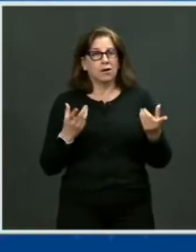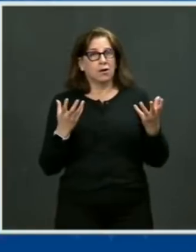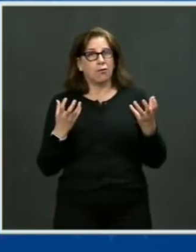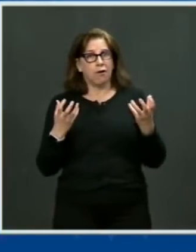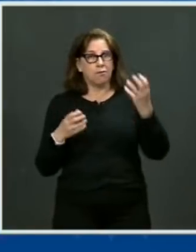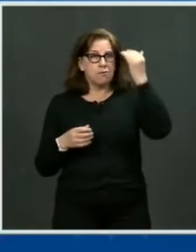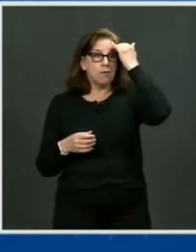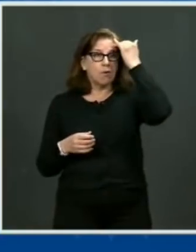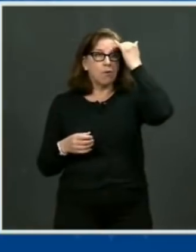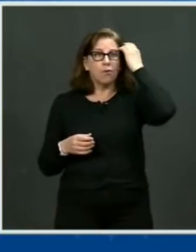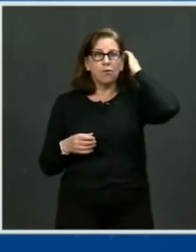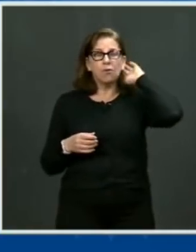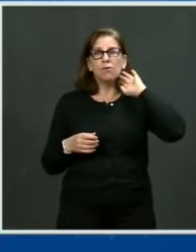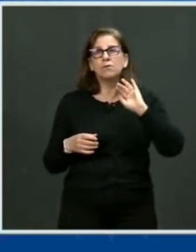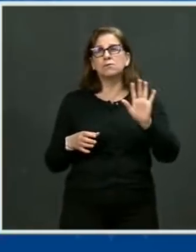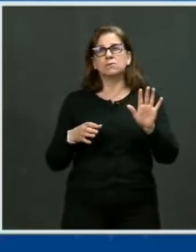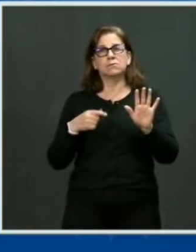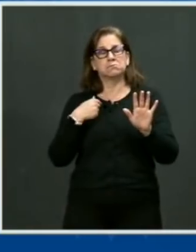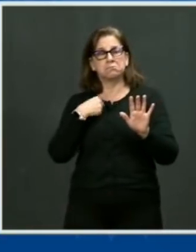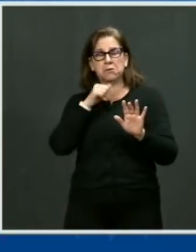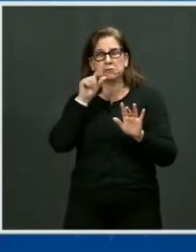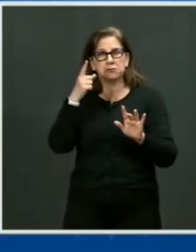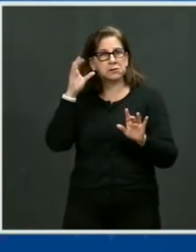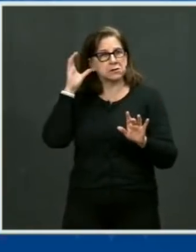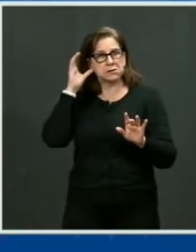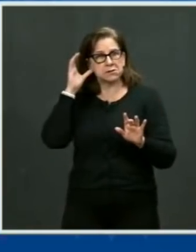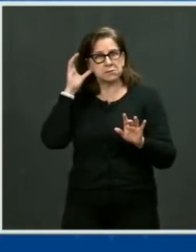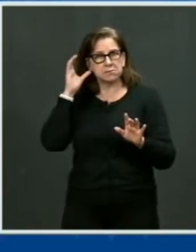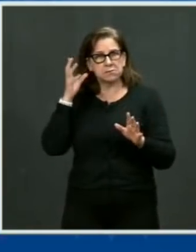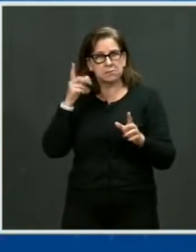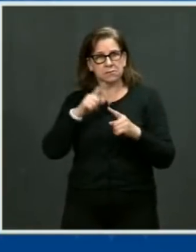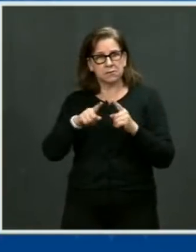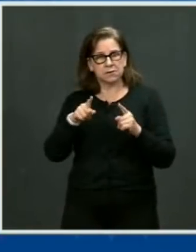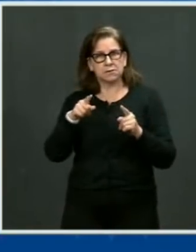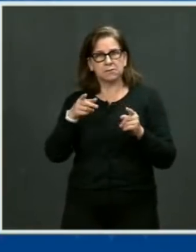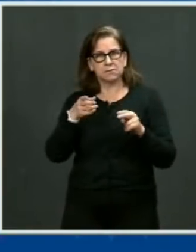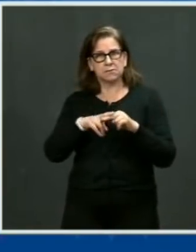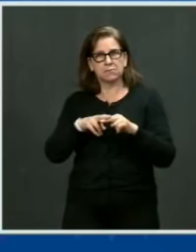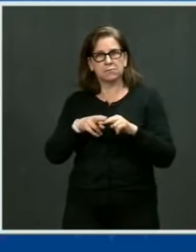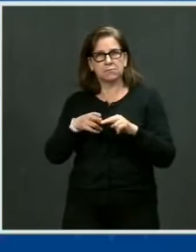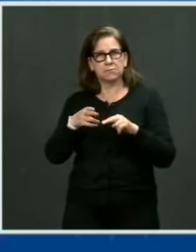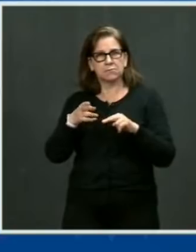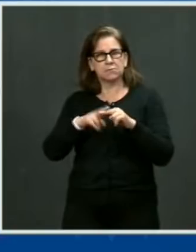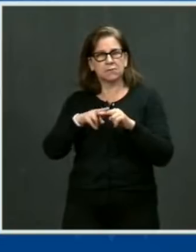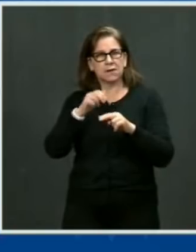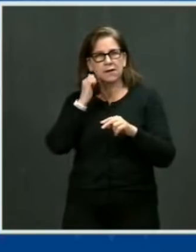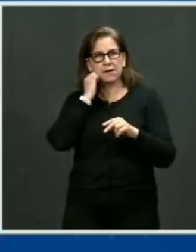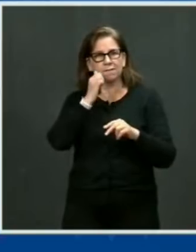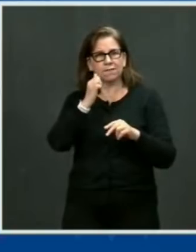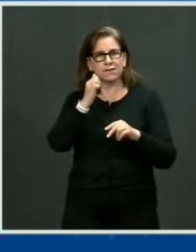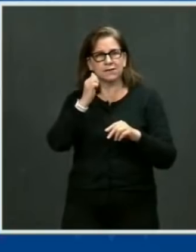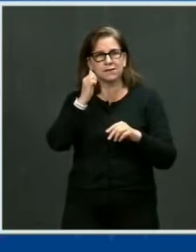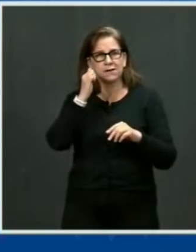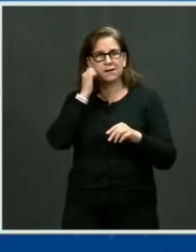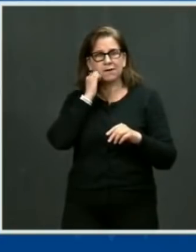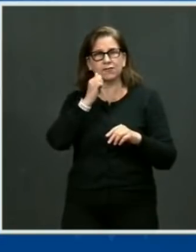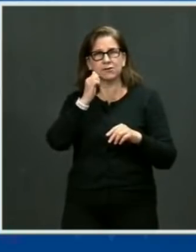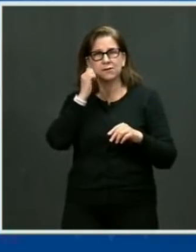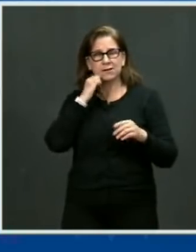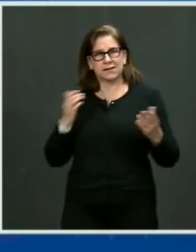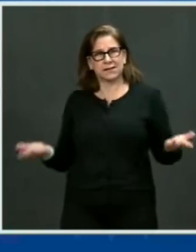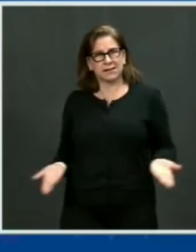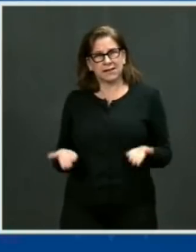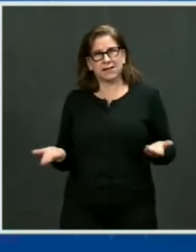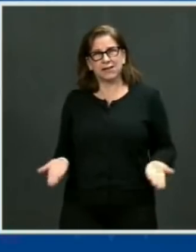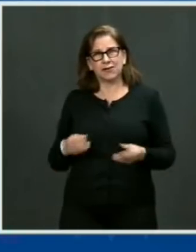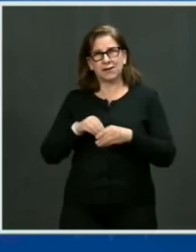listen. Every day in this country, 316 people are shot every single day.